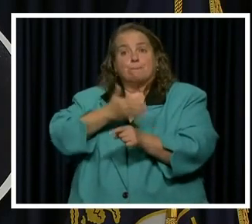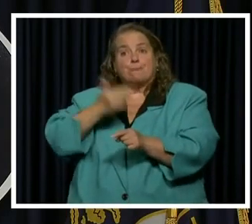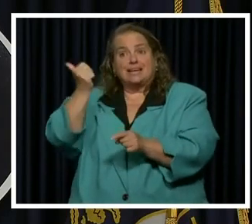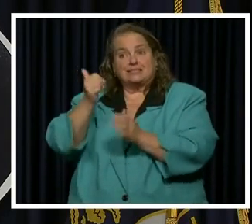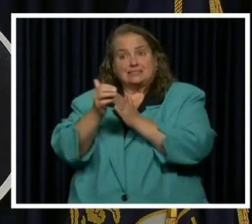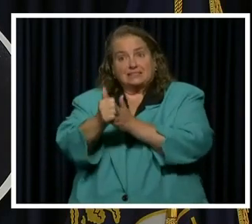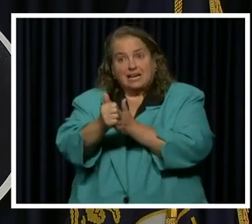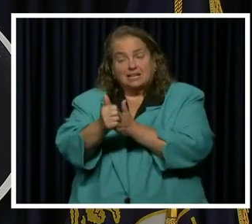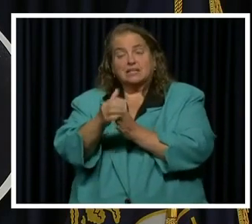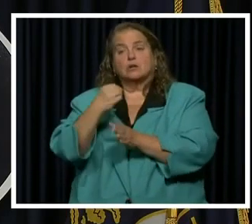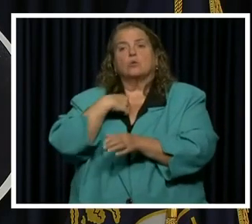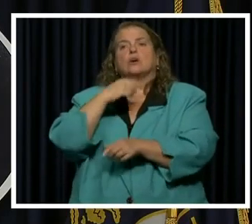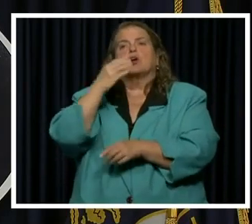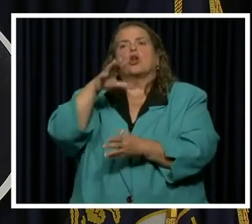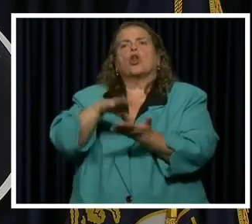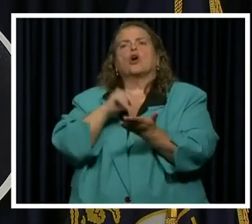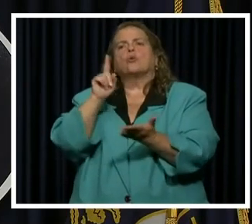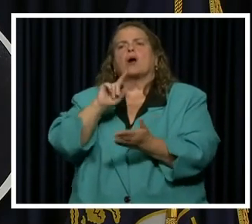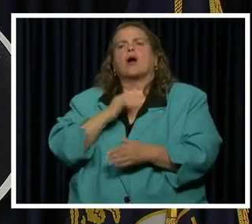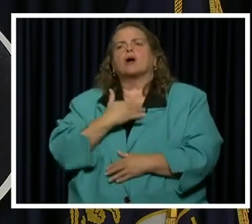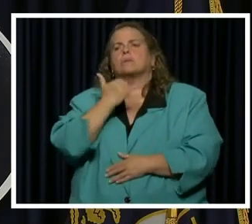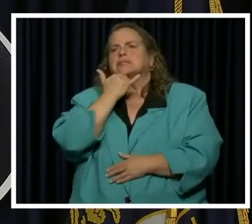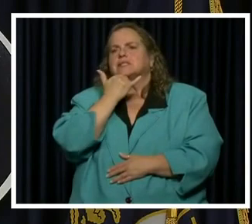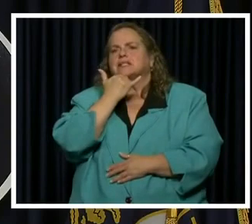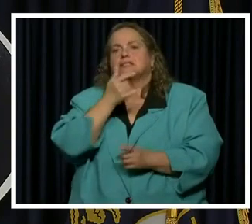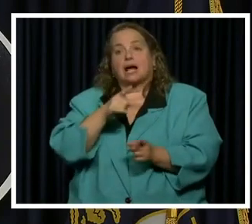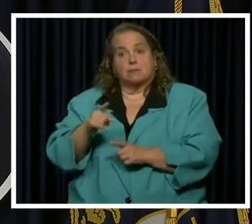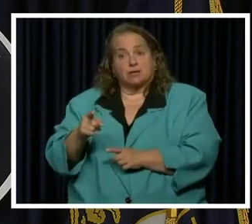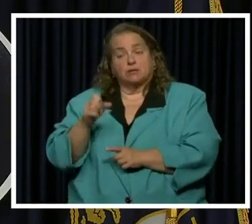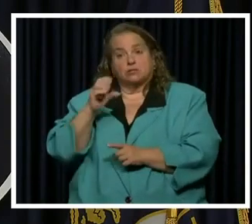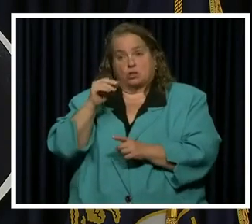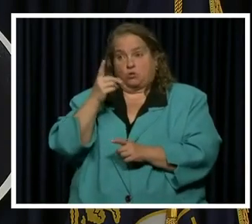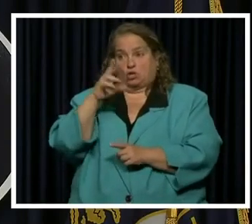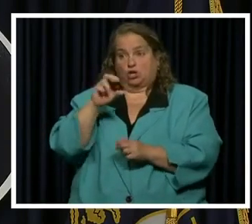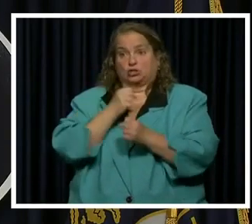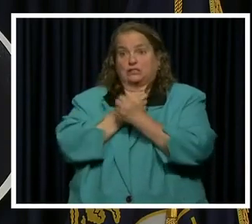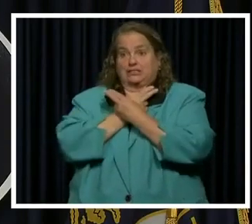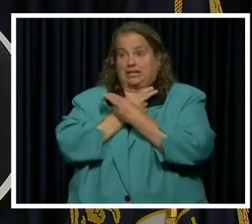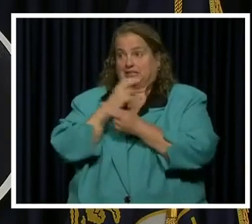that we learn from where mistakes have been made. So with that, Dr. Stack,